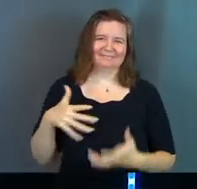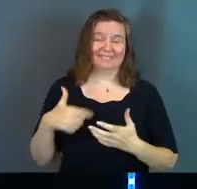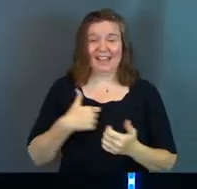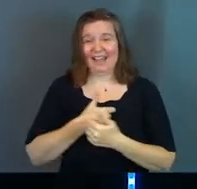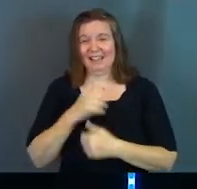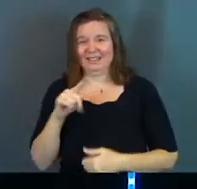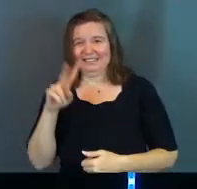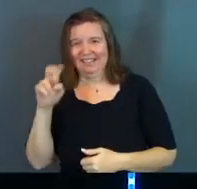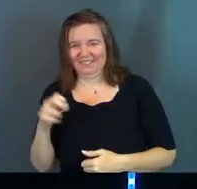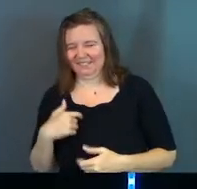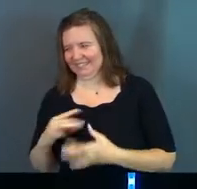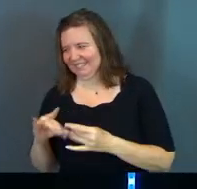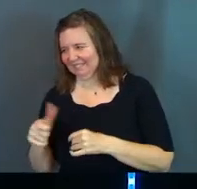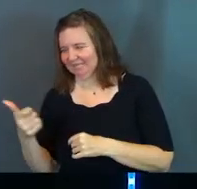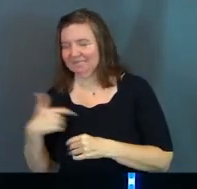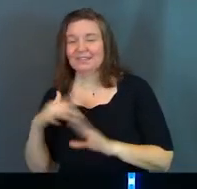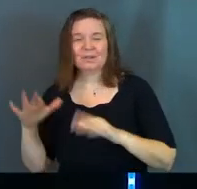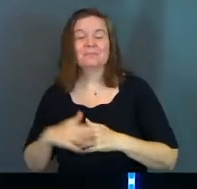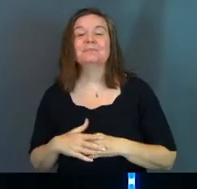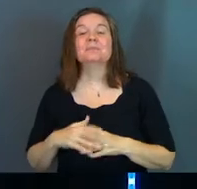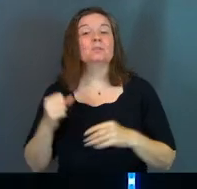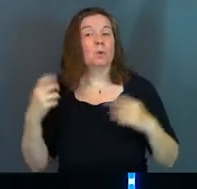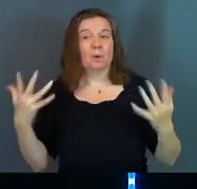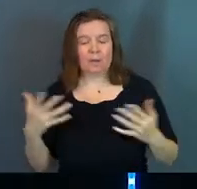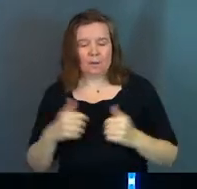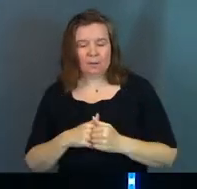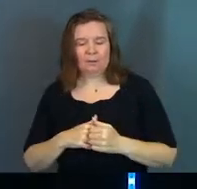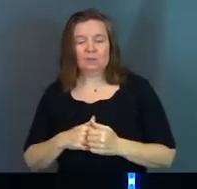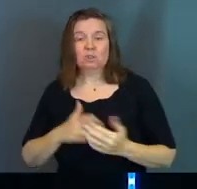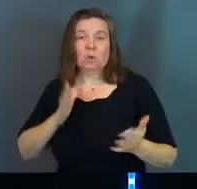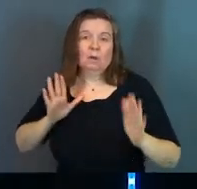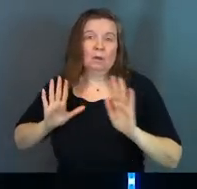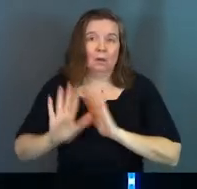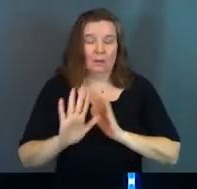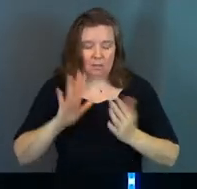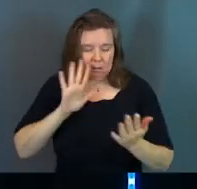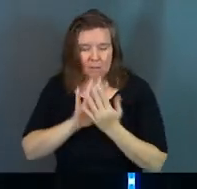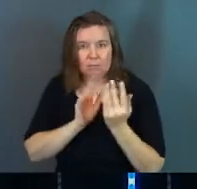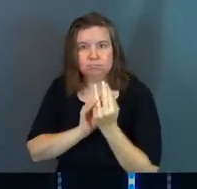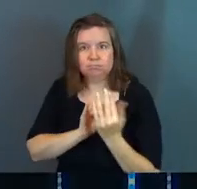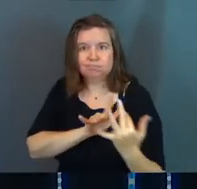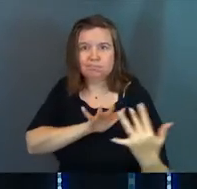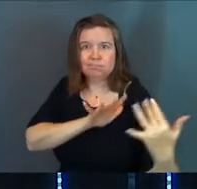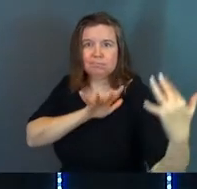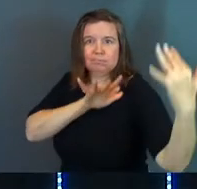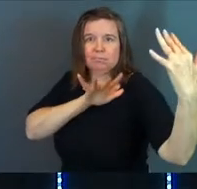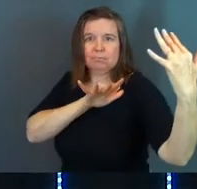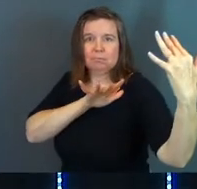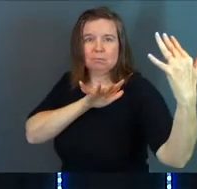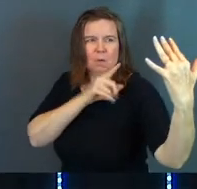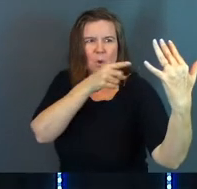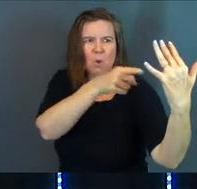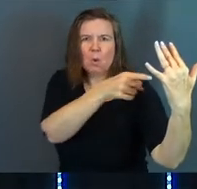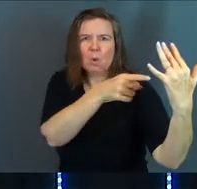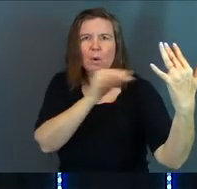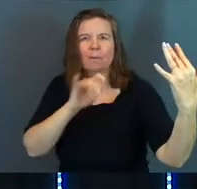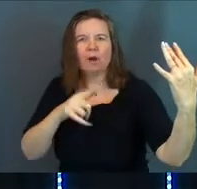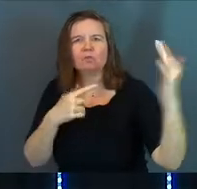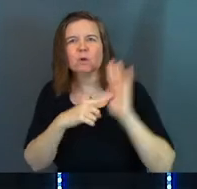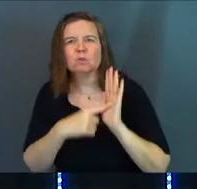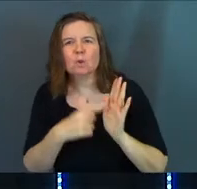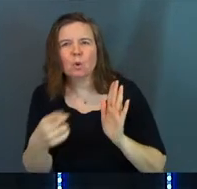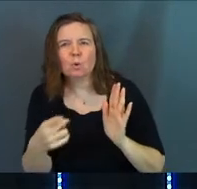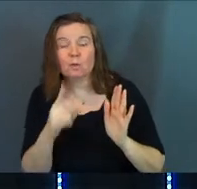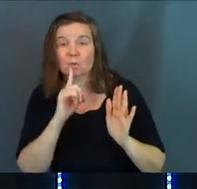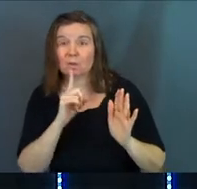Love you, Steve. It's awesome. So anyway, so the spiritual essence of the Hulk pops out of his body. What's Marvel trying to